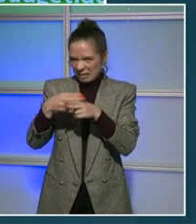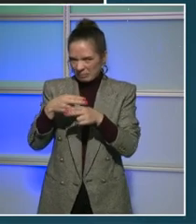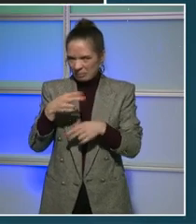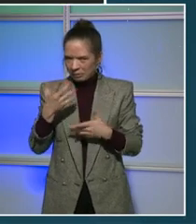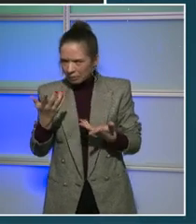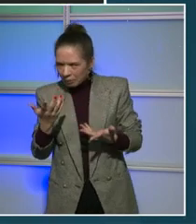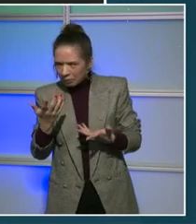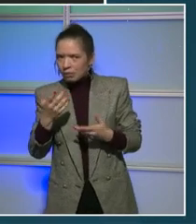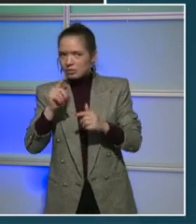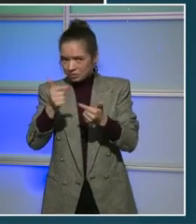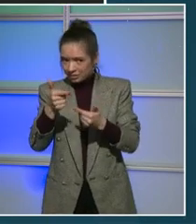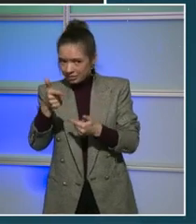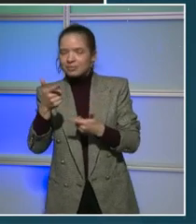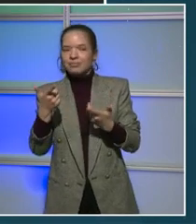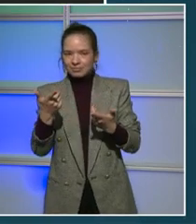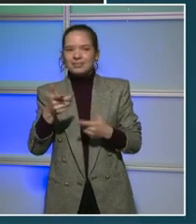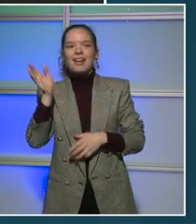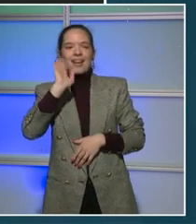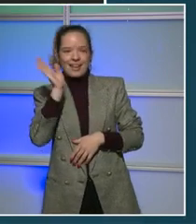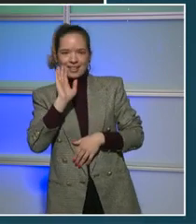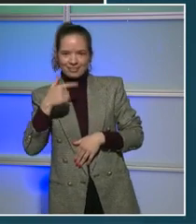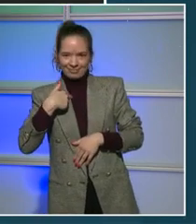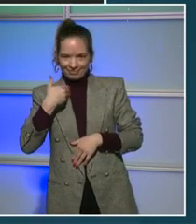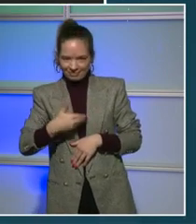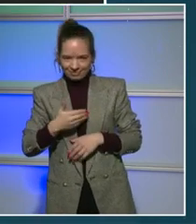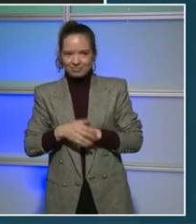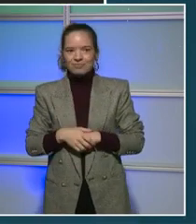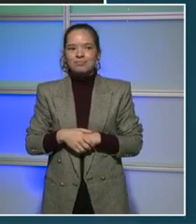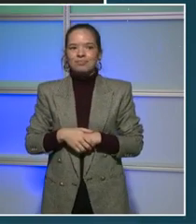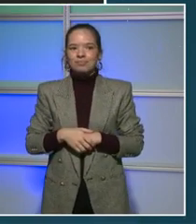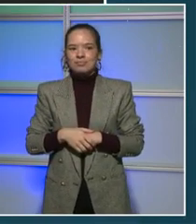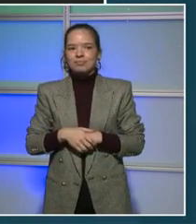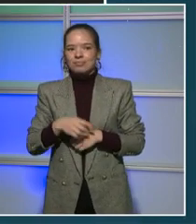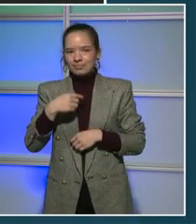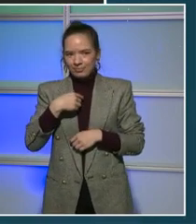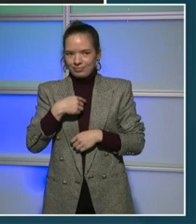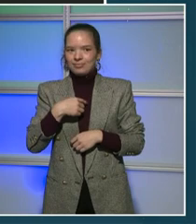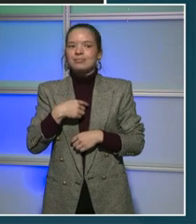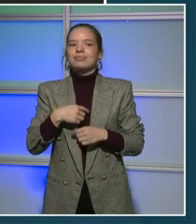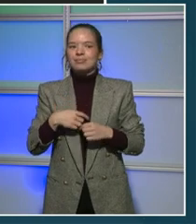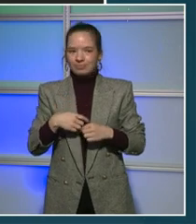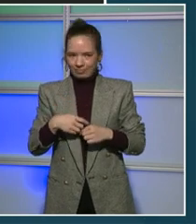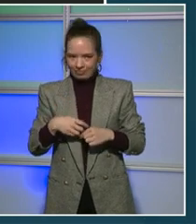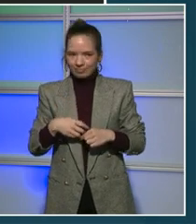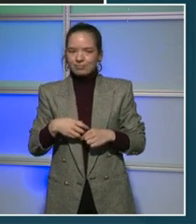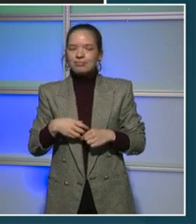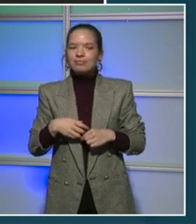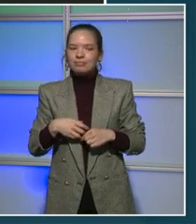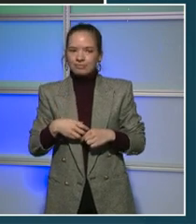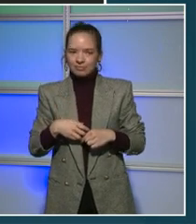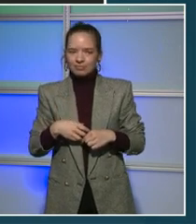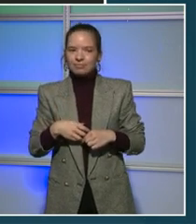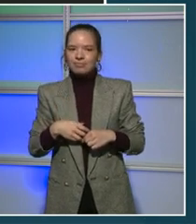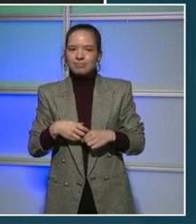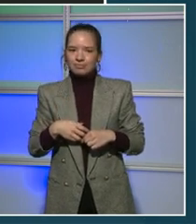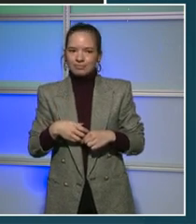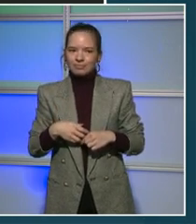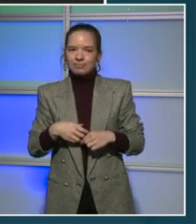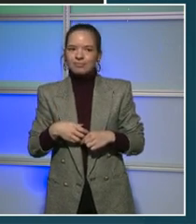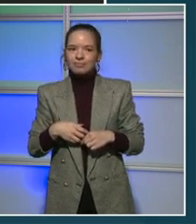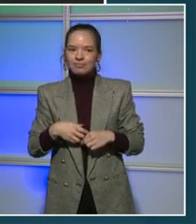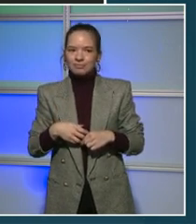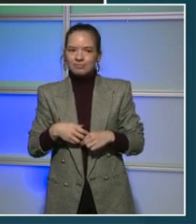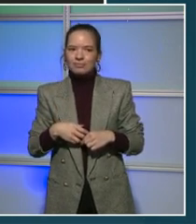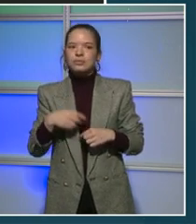Hi. My name is Jamia, and I'm actually in Ward 1. I work for the Central American Resource Center, where we provide resources to